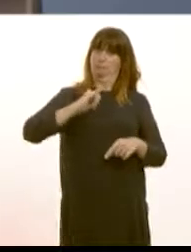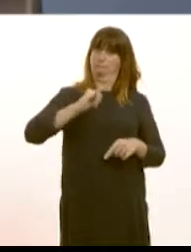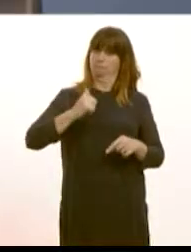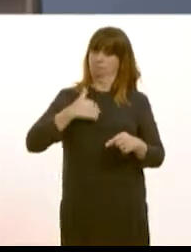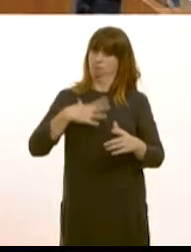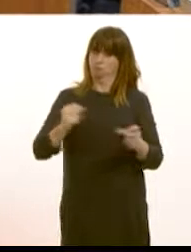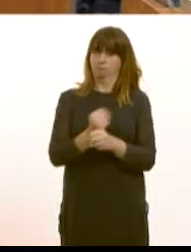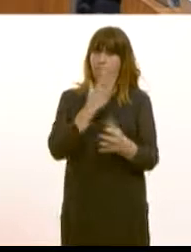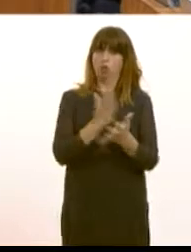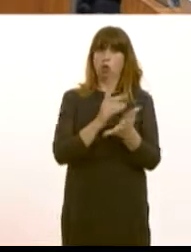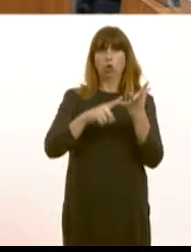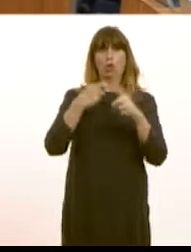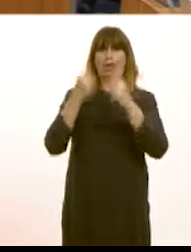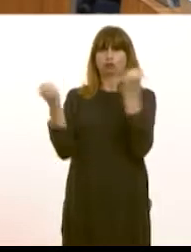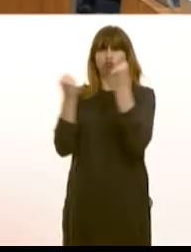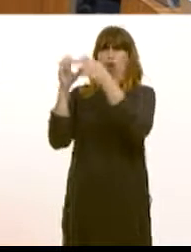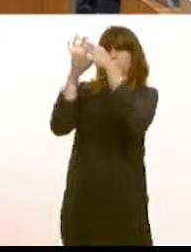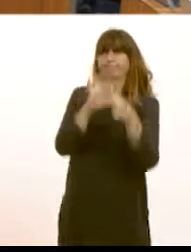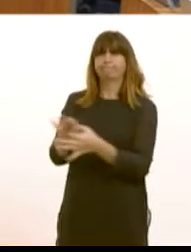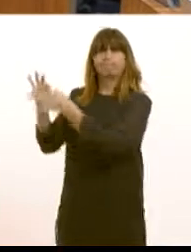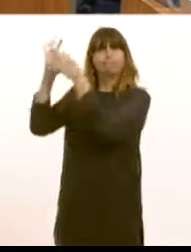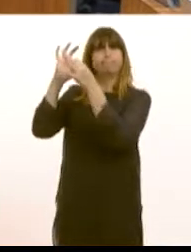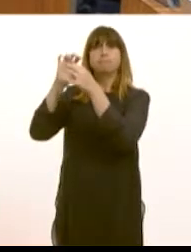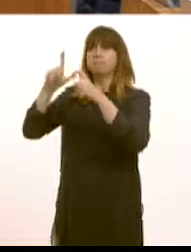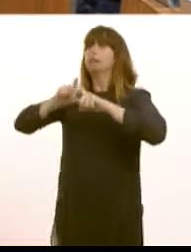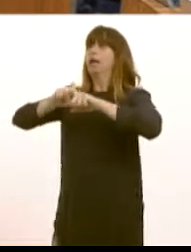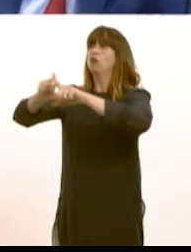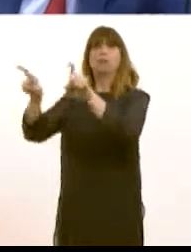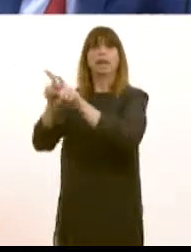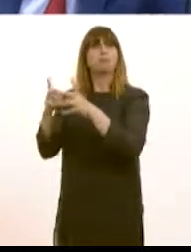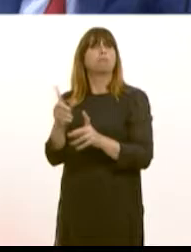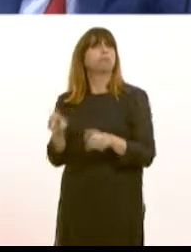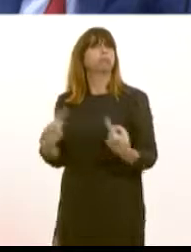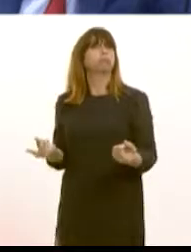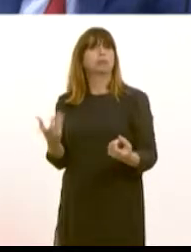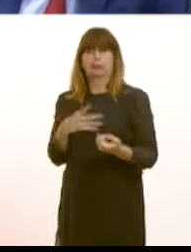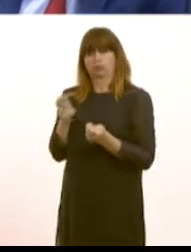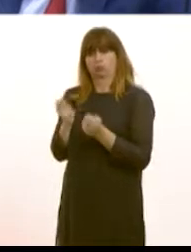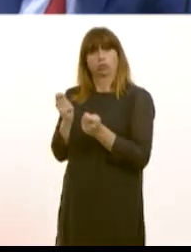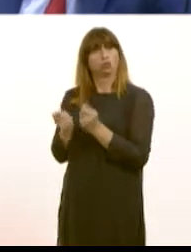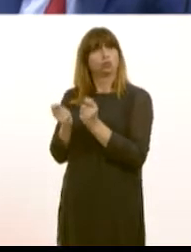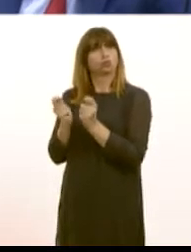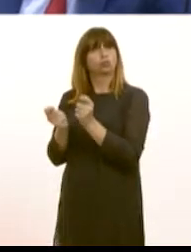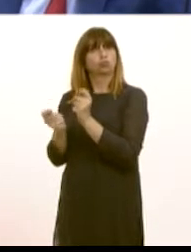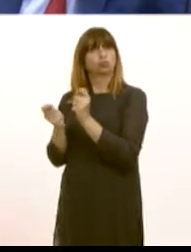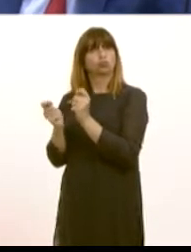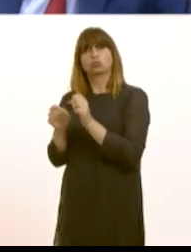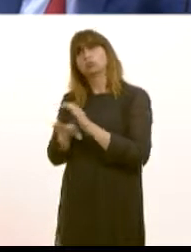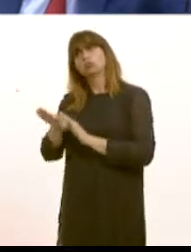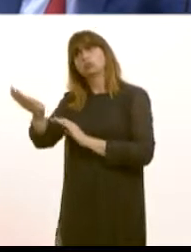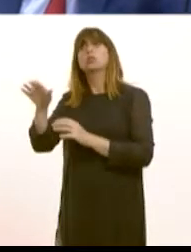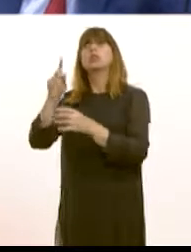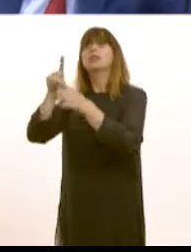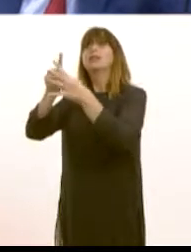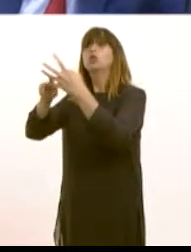UK is intact in the future but it will need changes it can't carry on as it is when there are so many changes that will come down the line when we leave